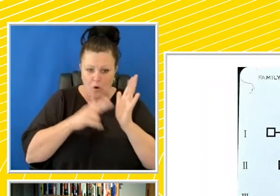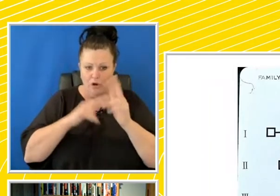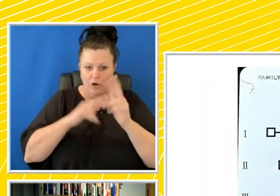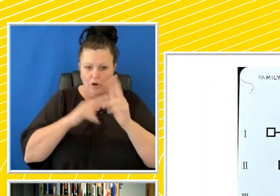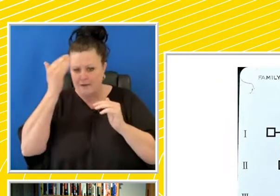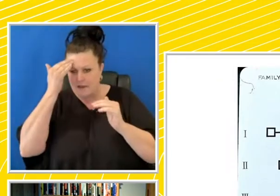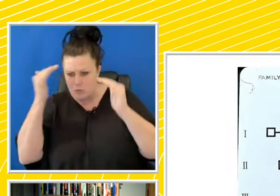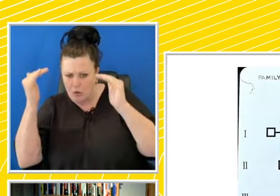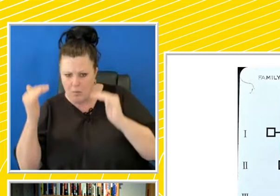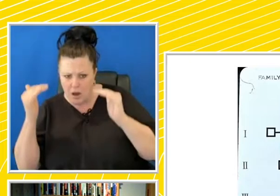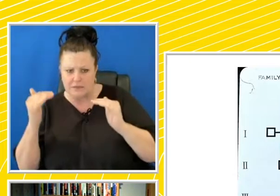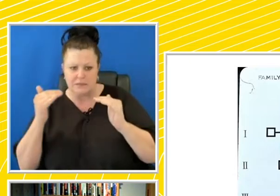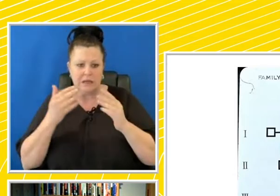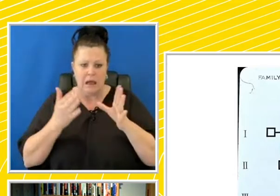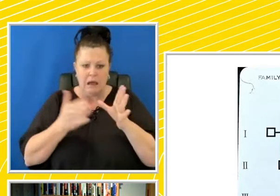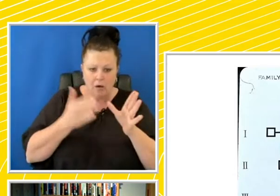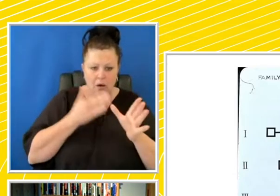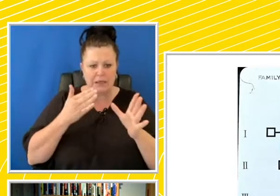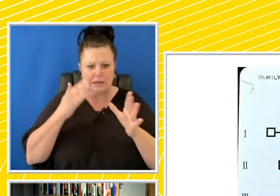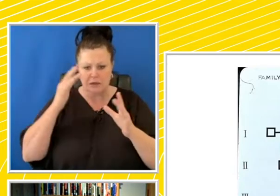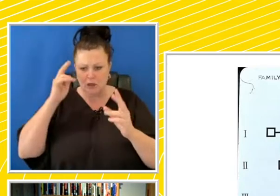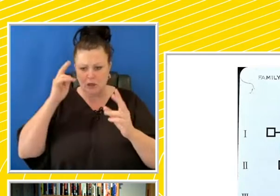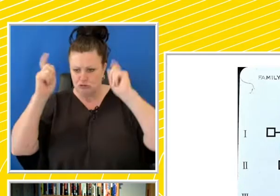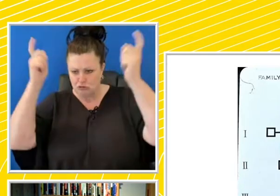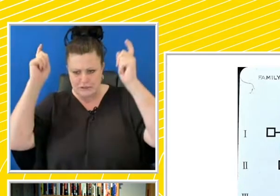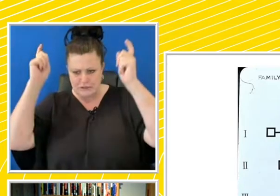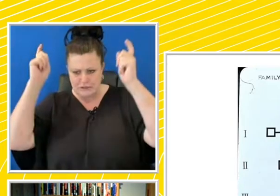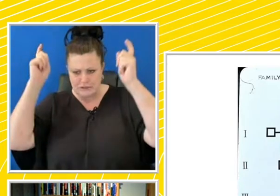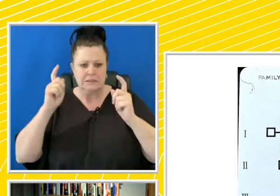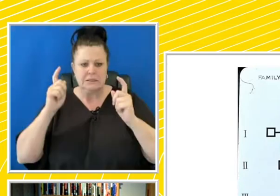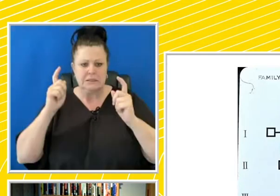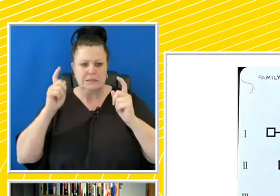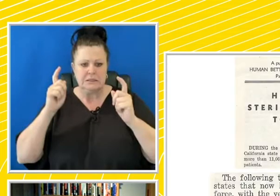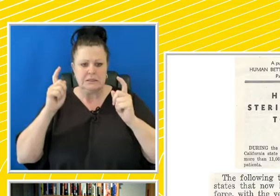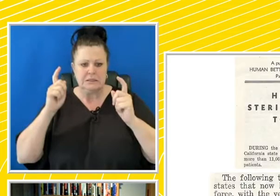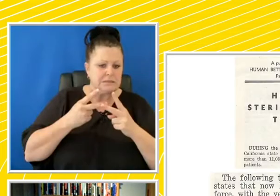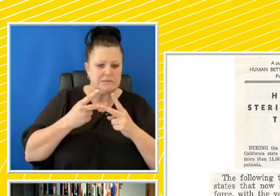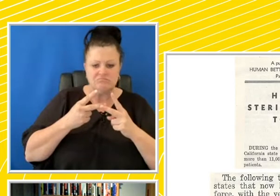neurotic, sex pervert. So we can't really make it out here. It's a bit blurry.